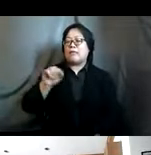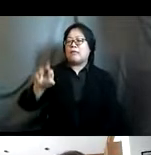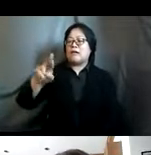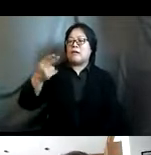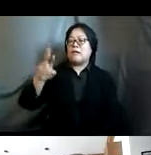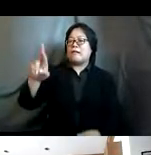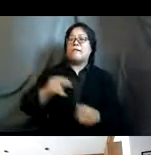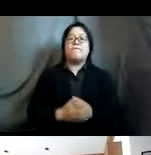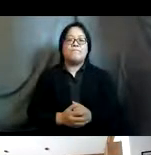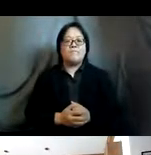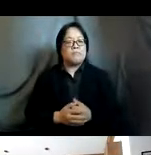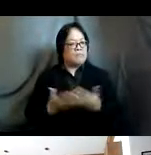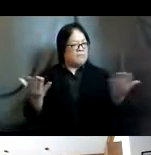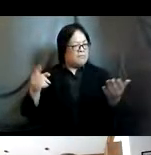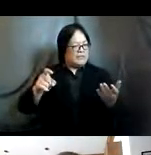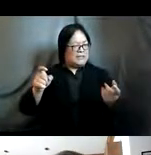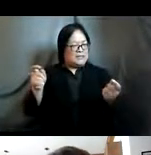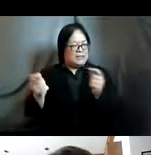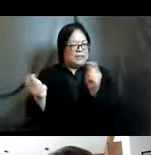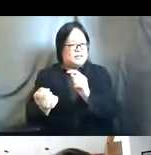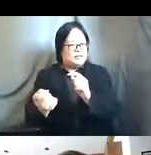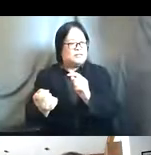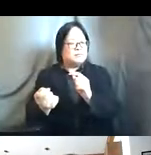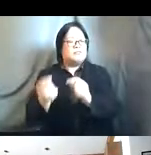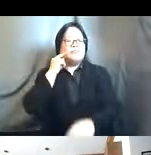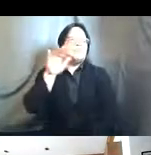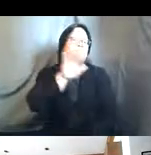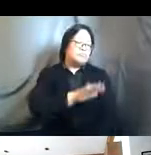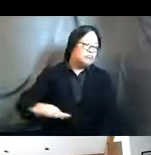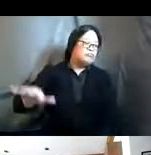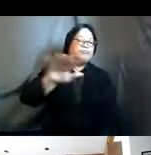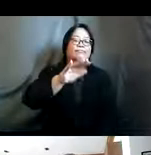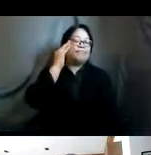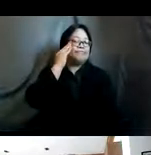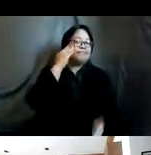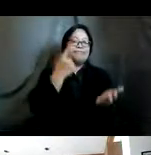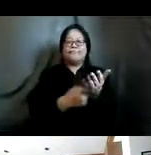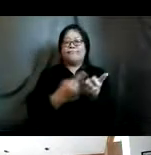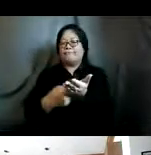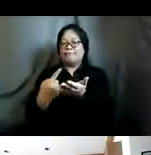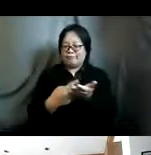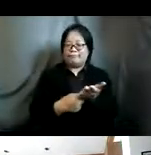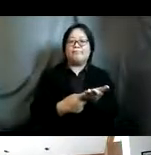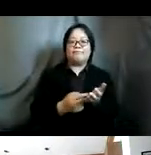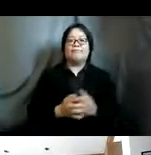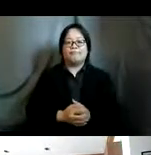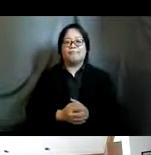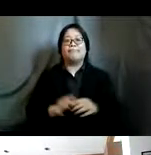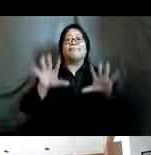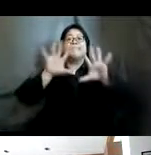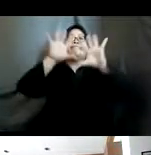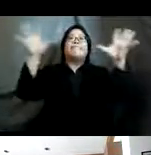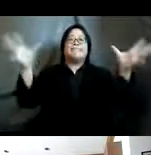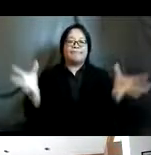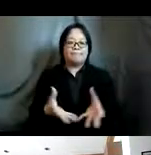needs to change globally as all of us who are part of this discussion and have convened here today know worldwide it's 45